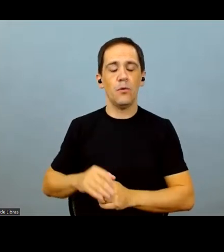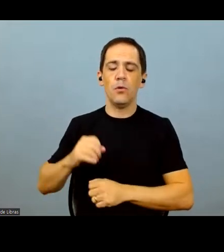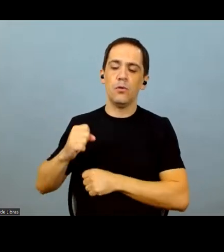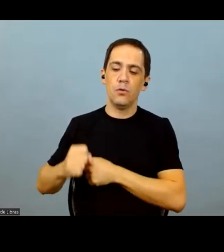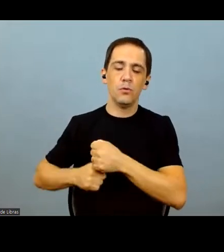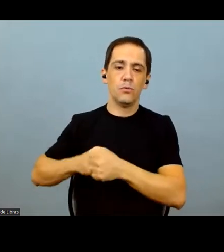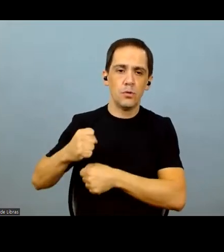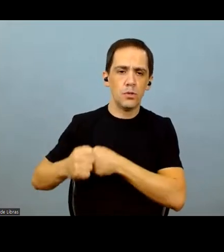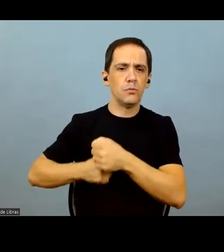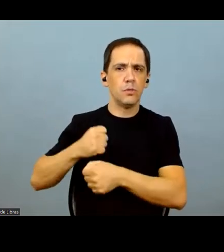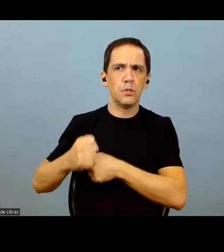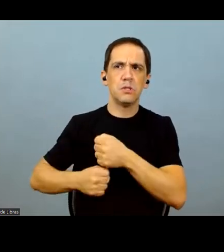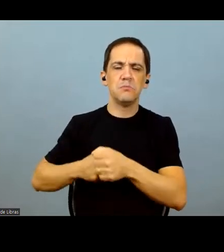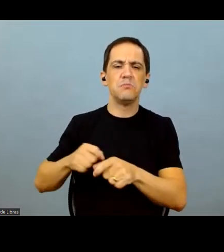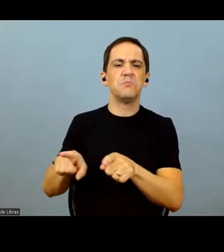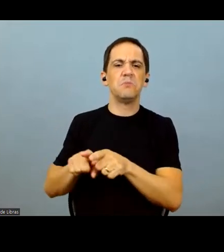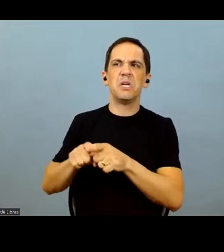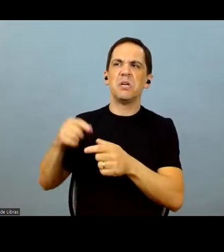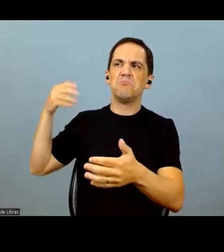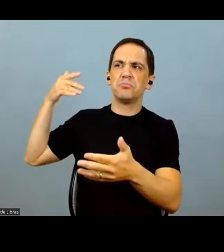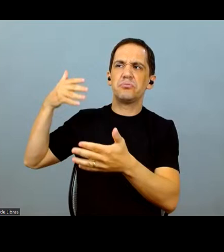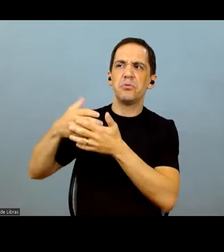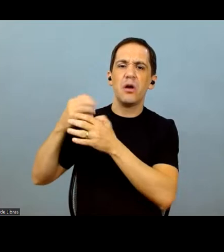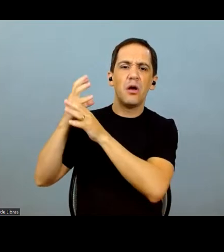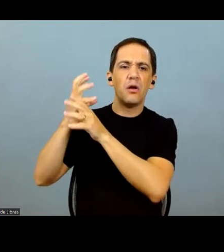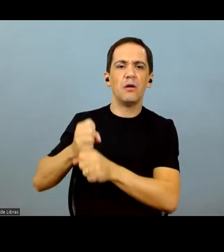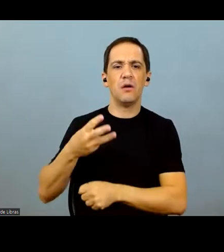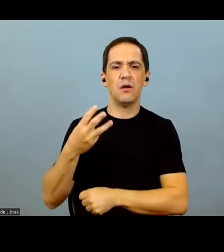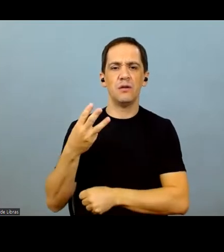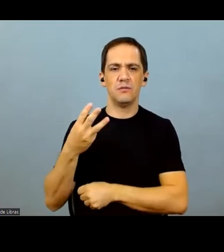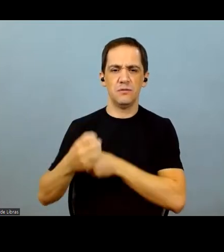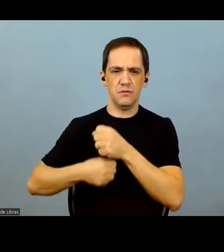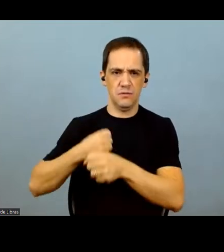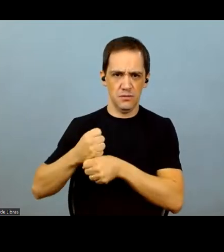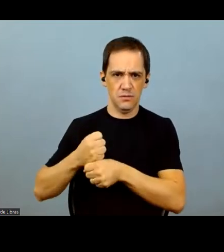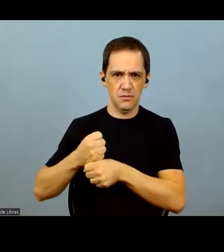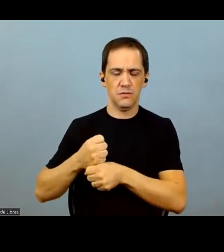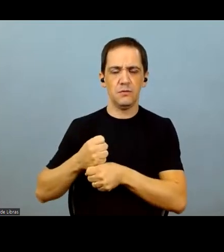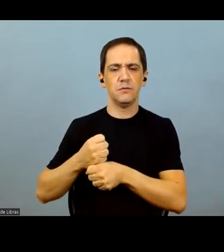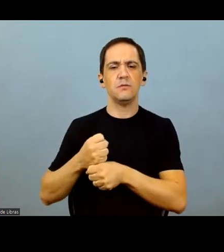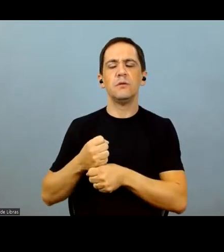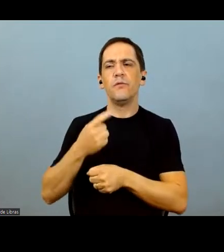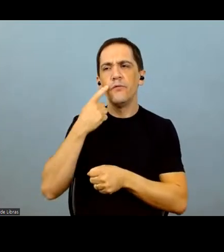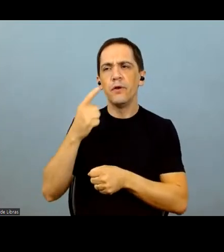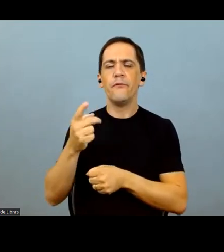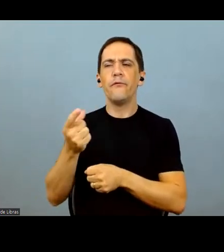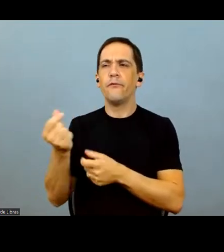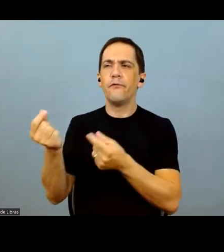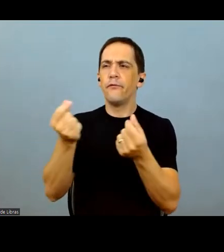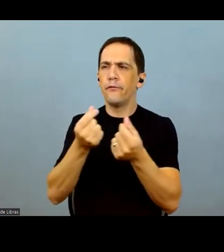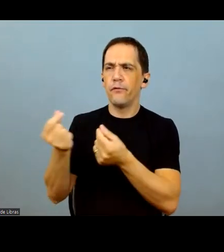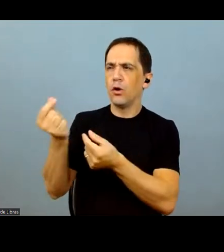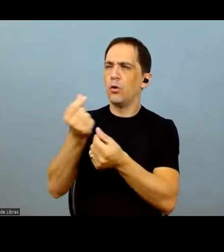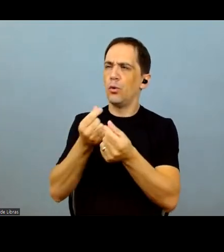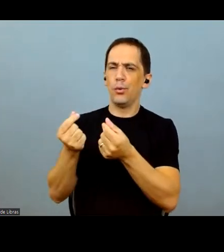considering that in the near future. Well, when we look at prices, prices for fertilizer